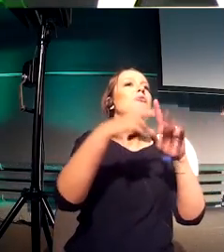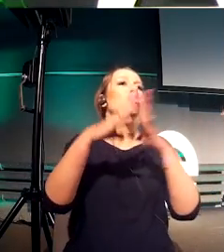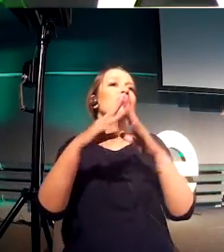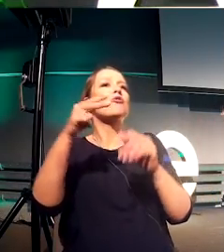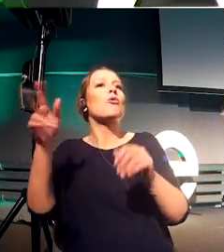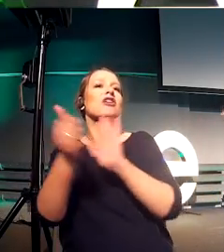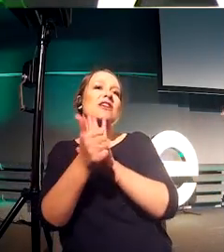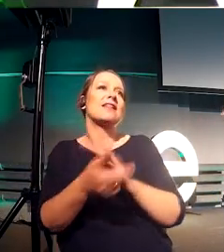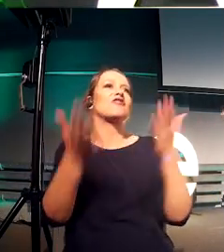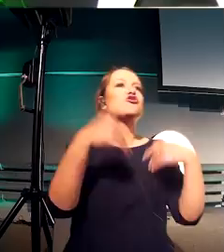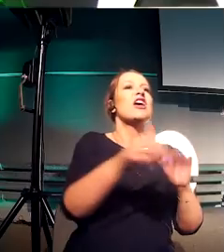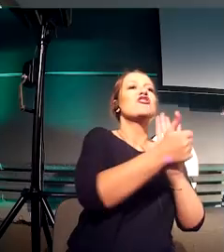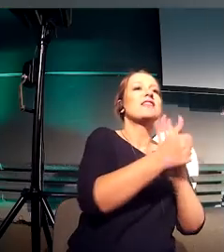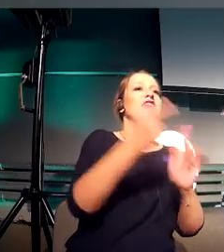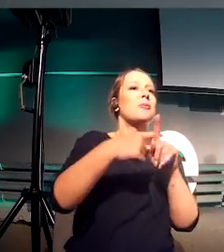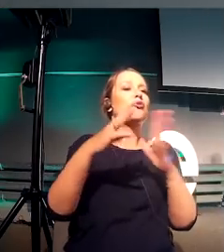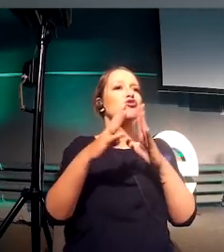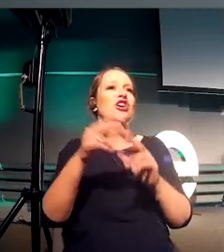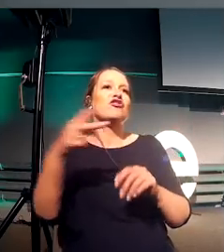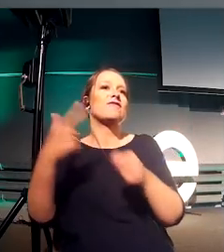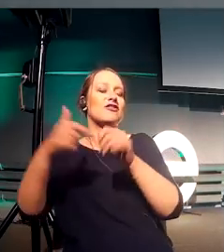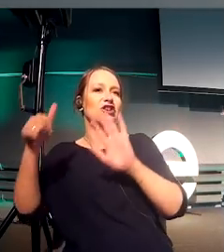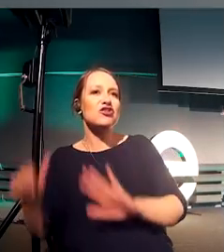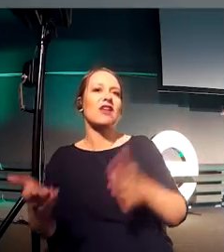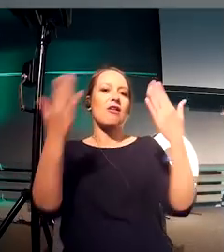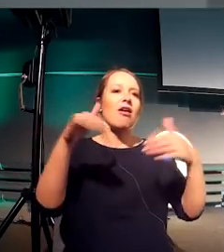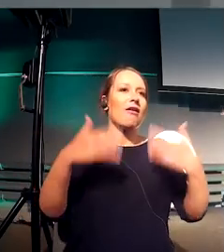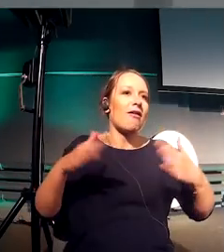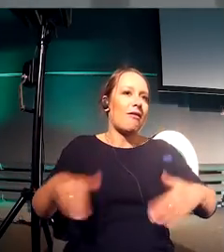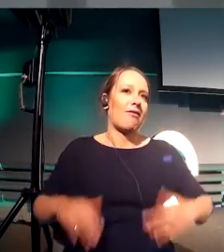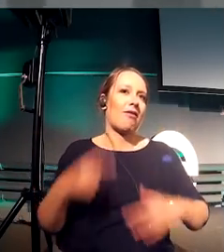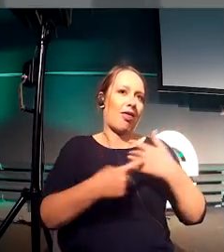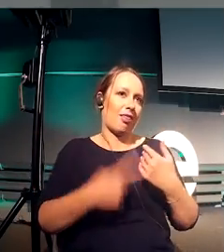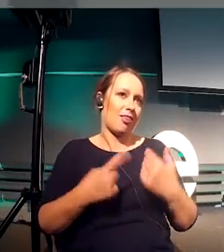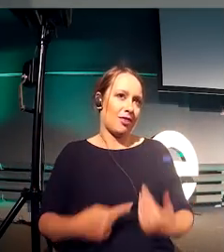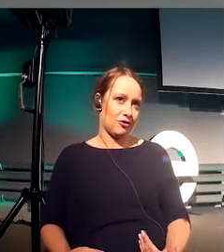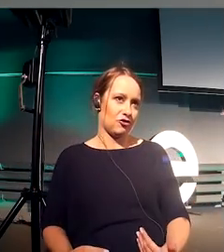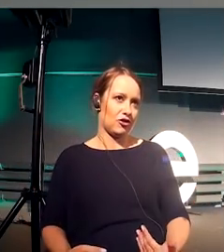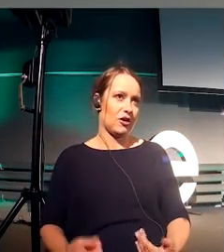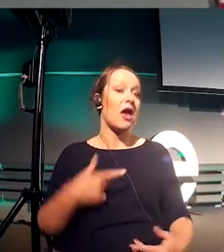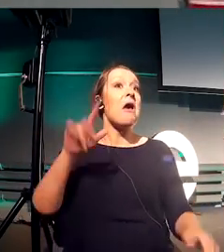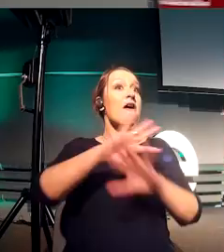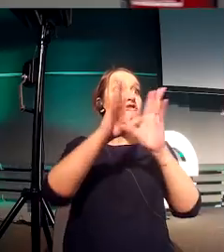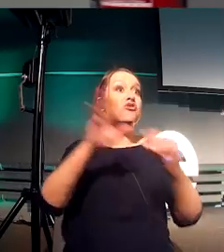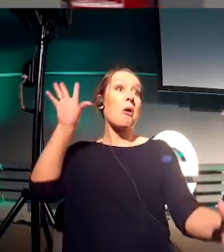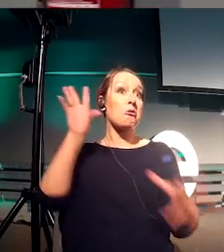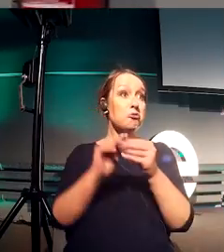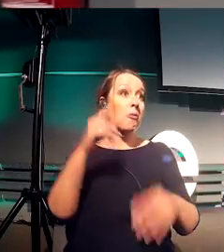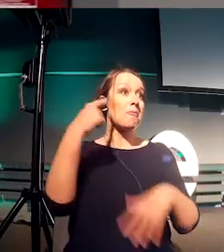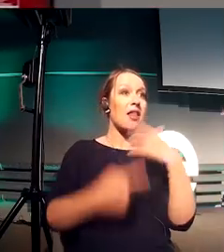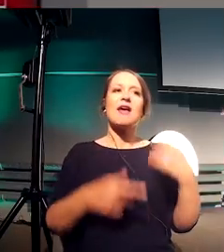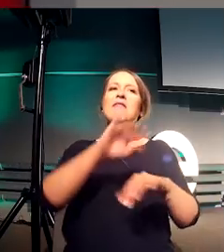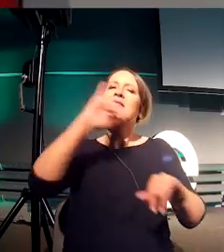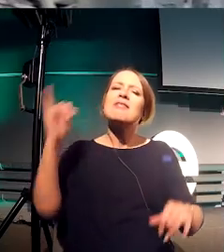16 is 26. As you can see, the sum of this is all 100%. So I was looking, if I need to divide